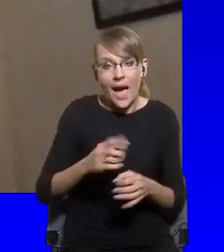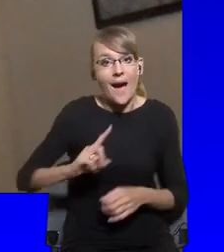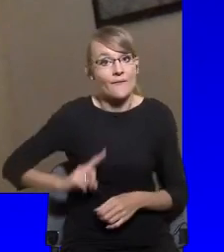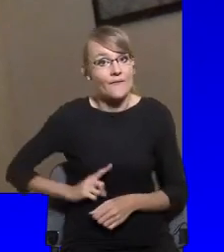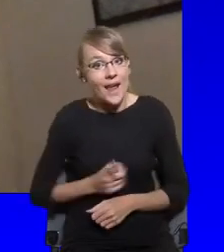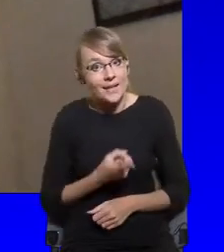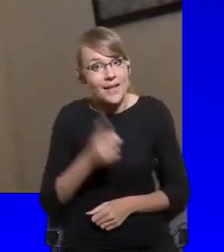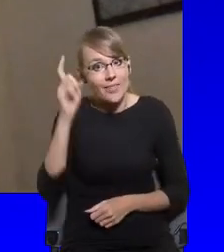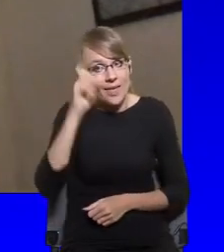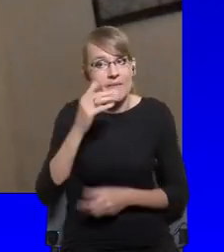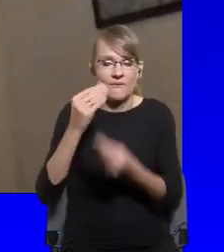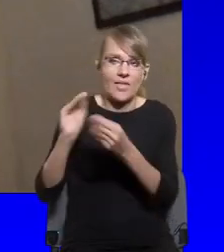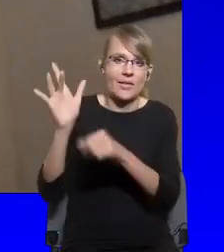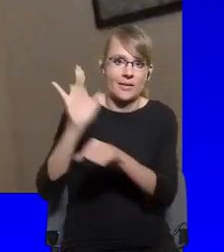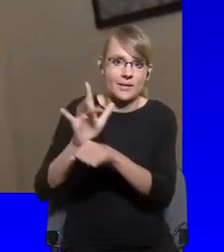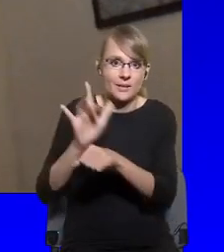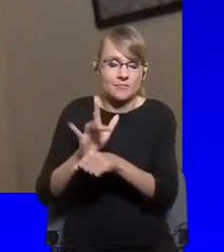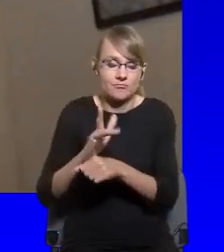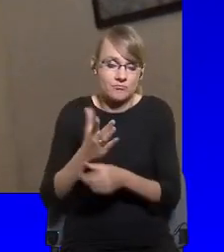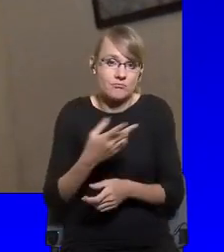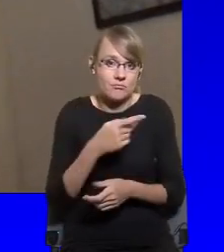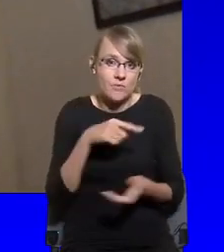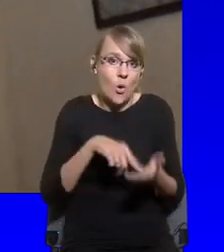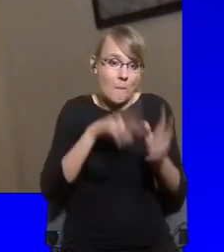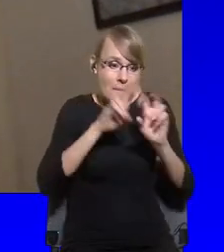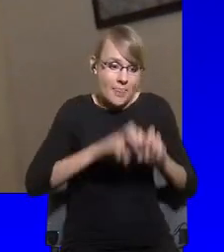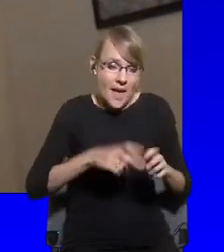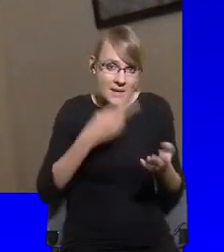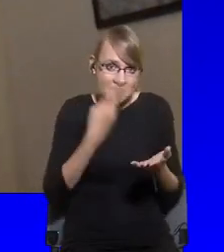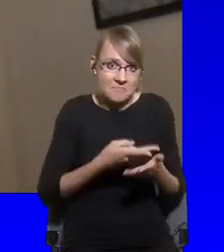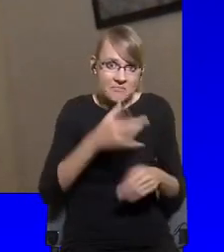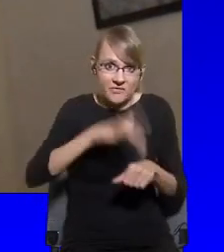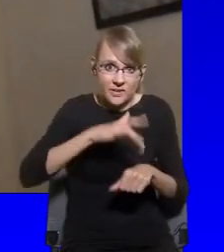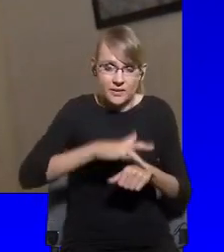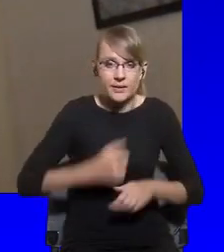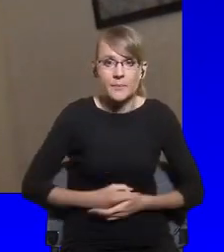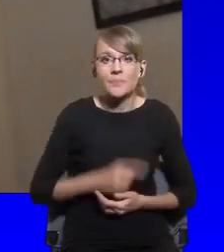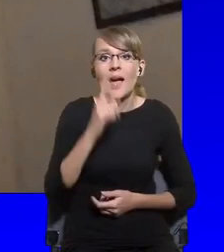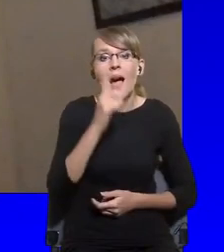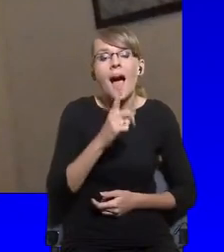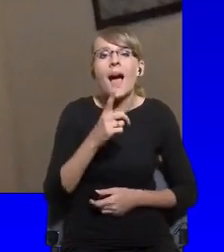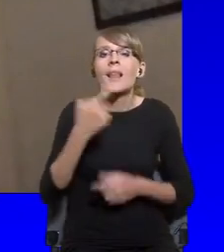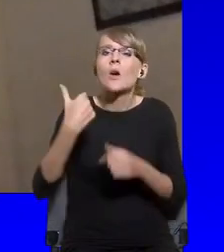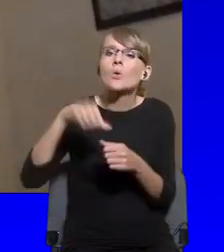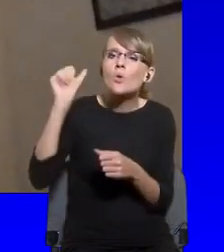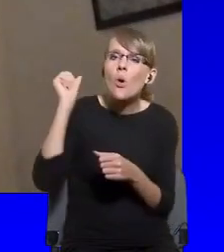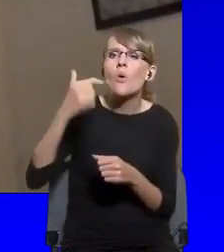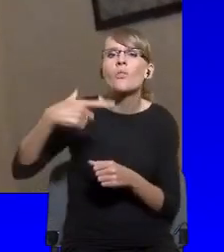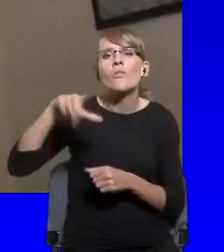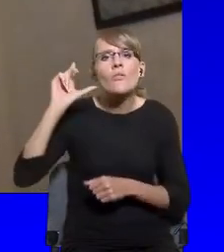But compared to where we were a year or two ago, I think there's really been quite a lot of convergence.